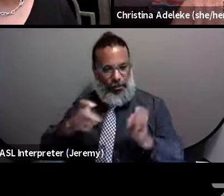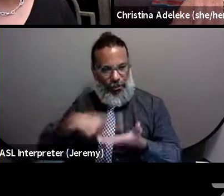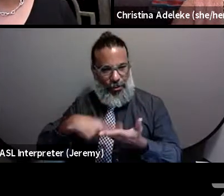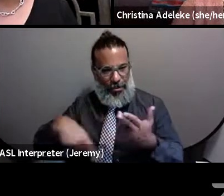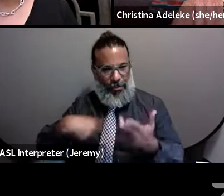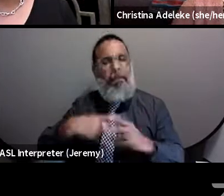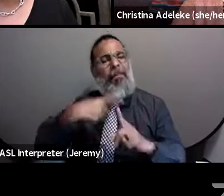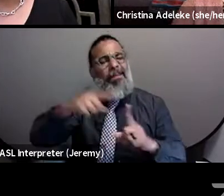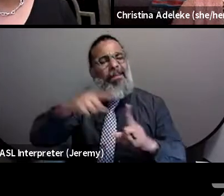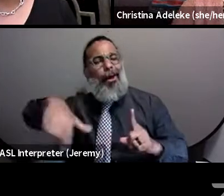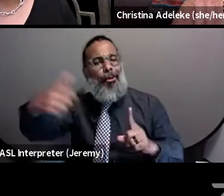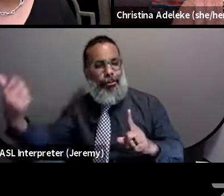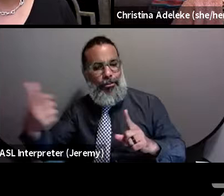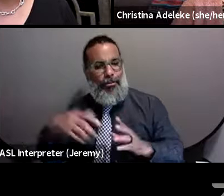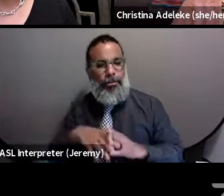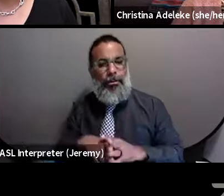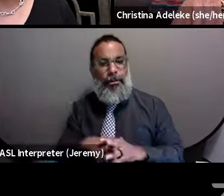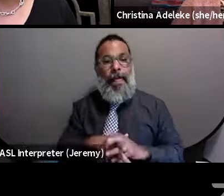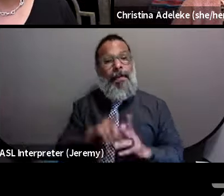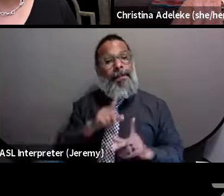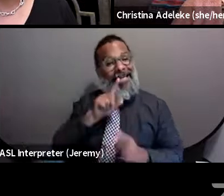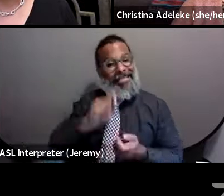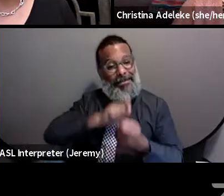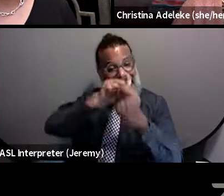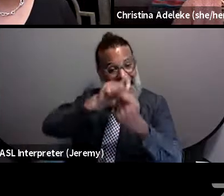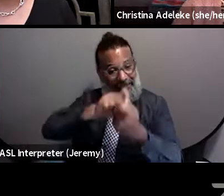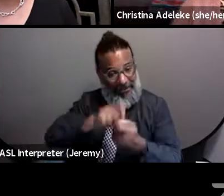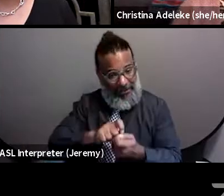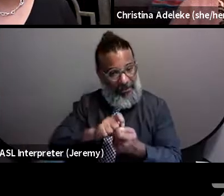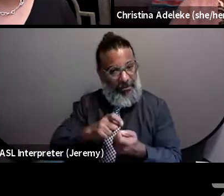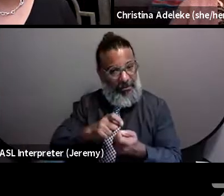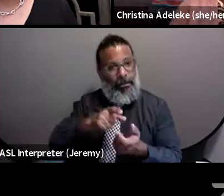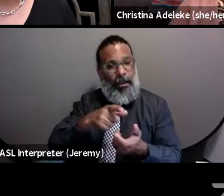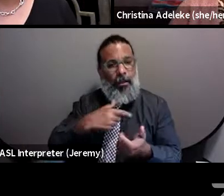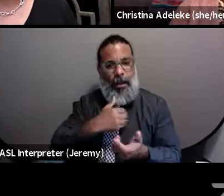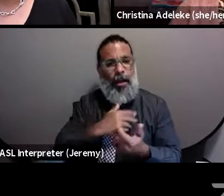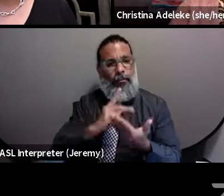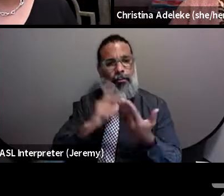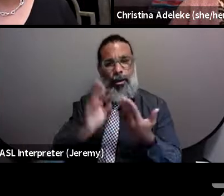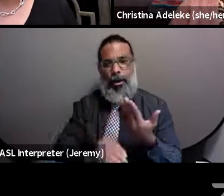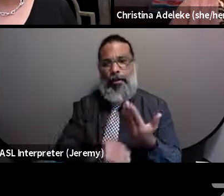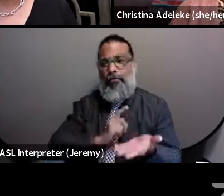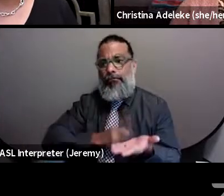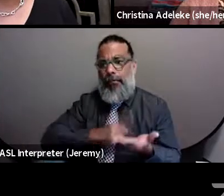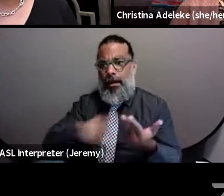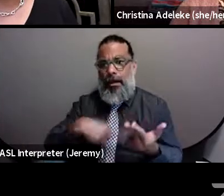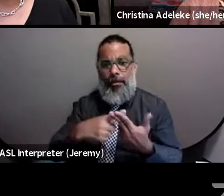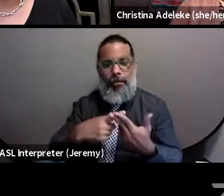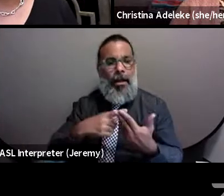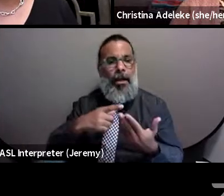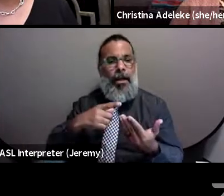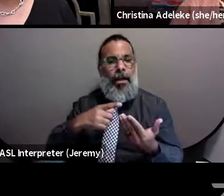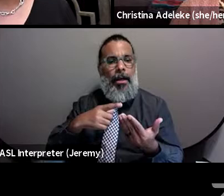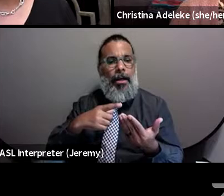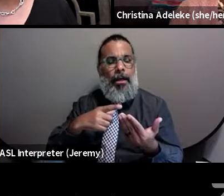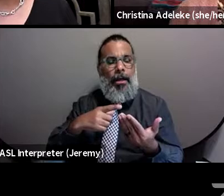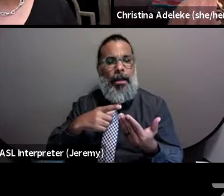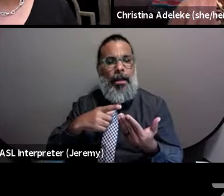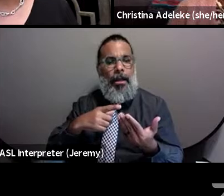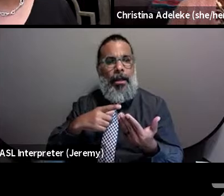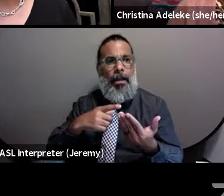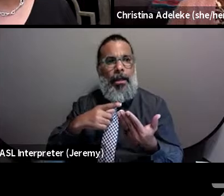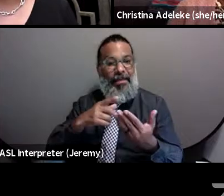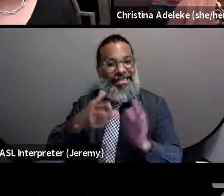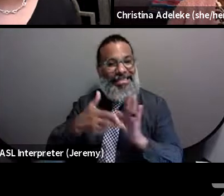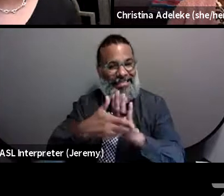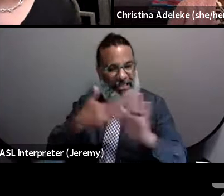more. Uh, in terms of the specifics, we have programs that address the stigma at the center to eight to eight, that, which is one